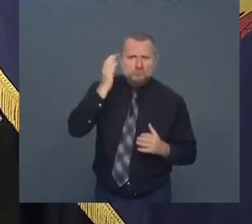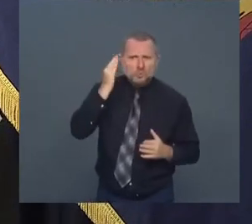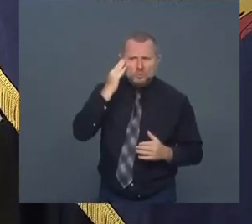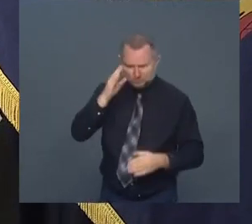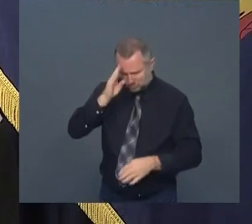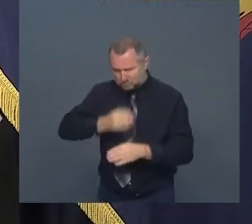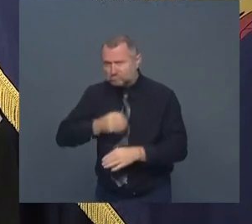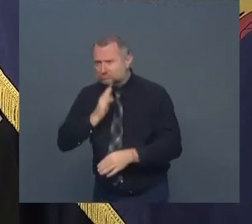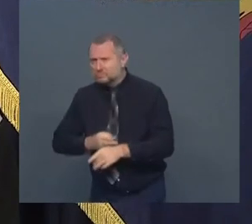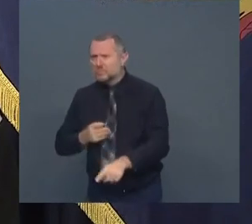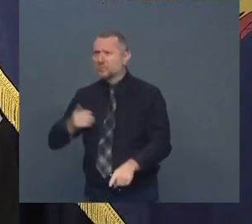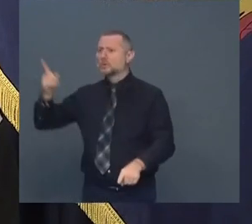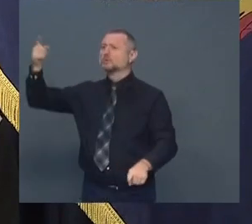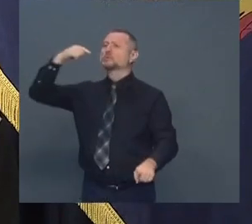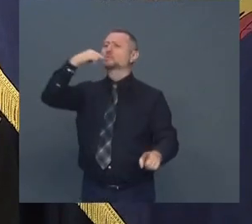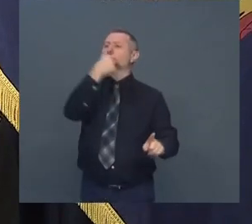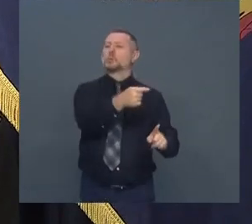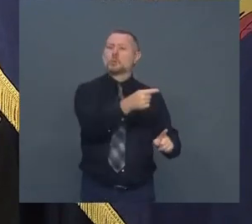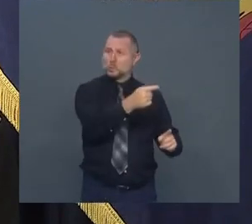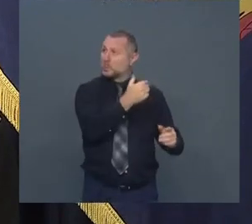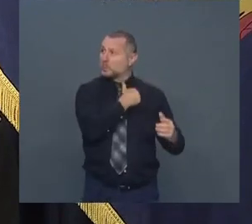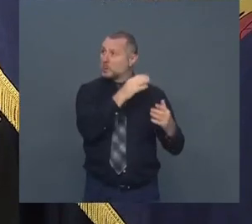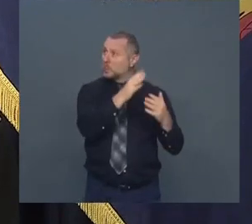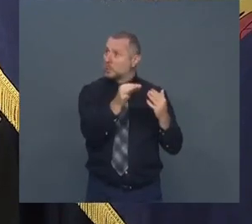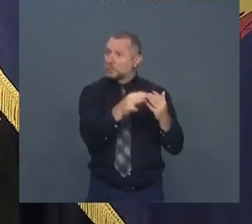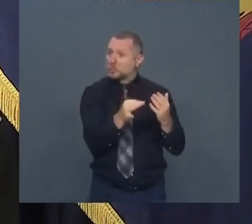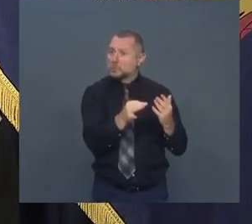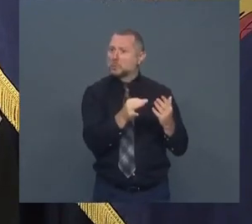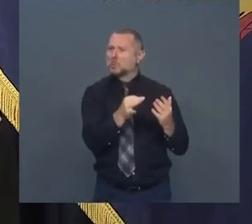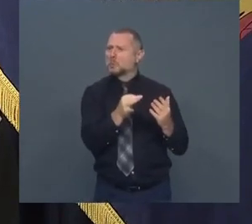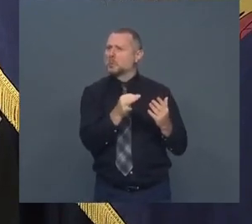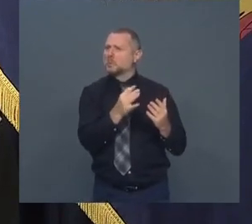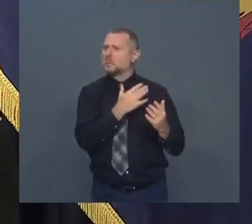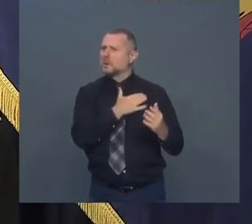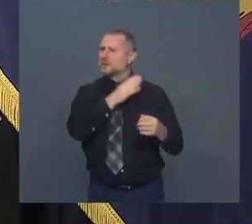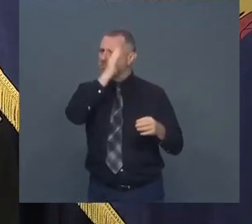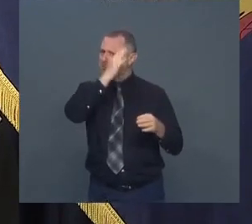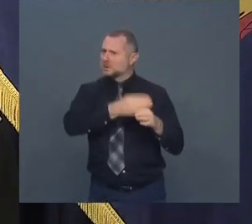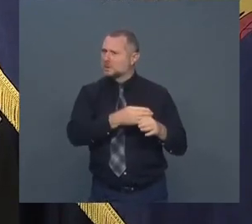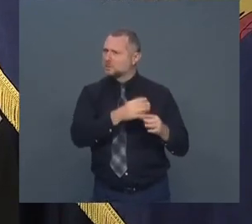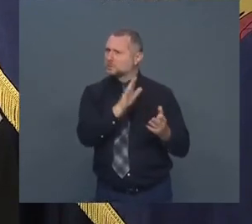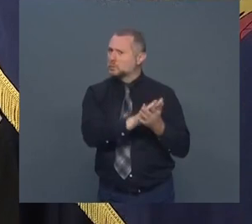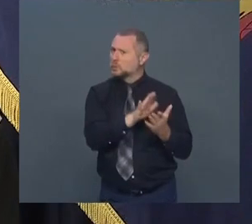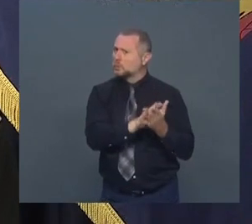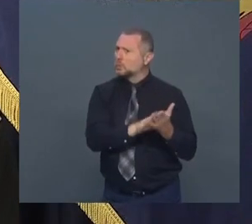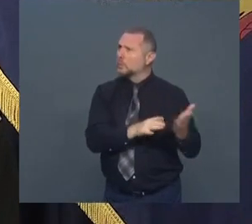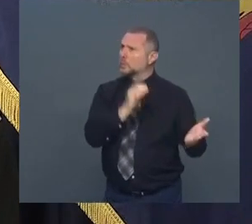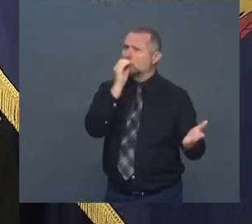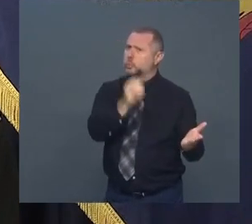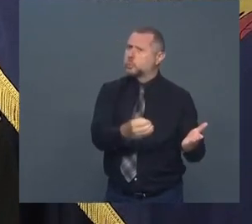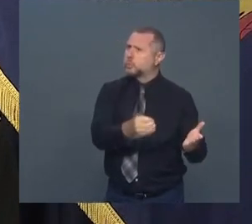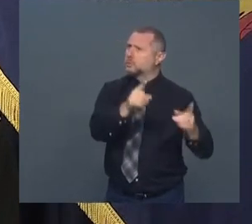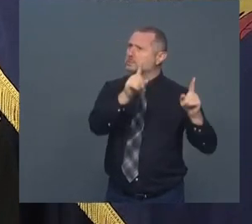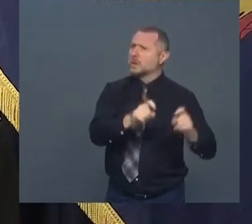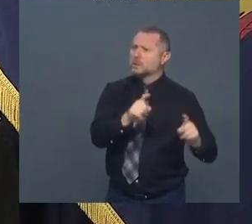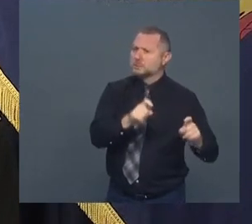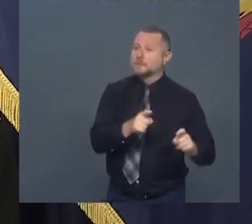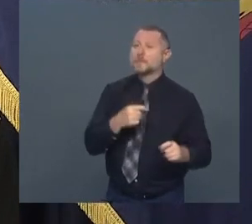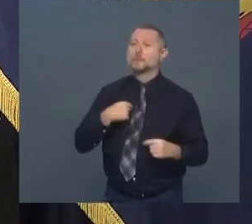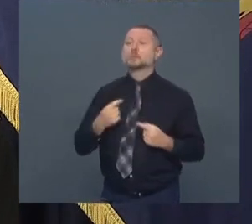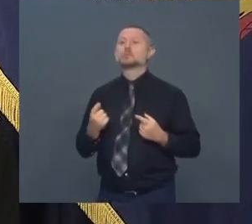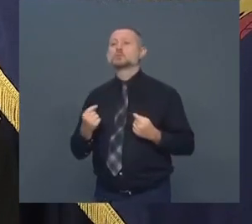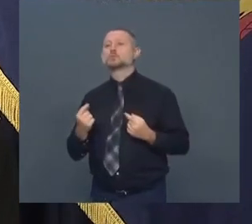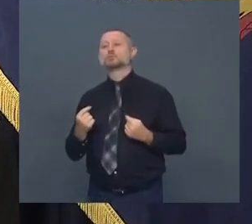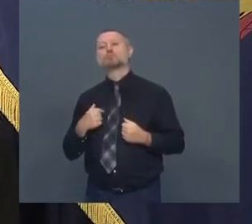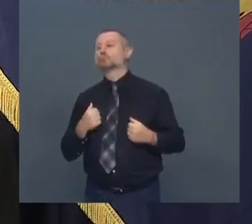it was optional and you're not doing it in my child's school and now I'm going to decide whether or not I'm sending my